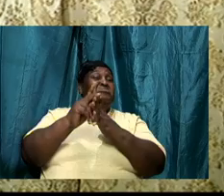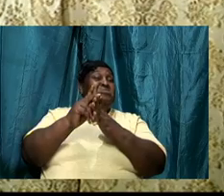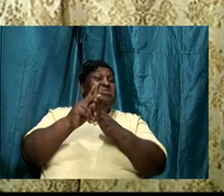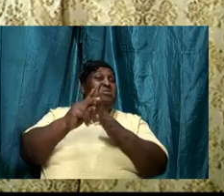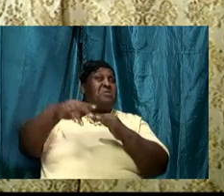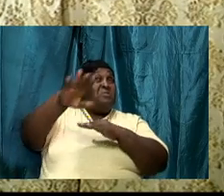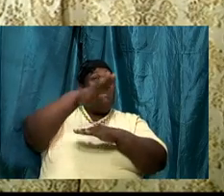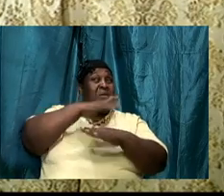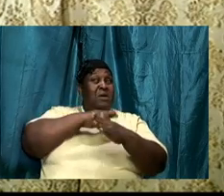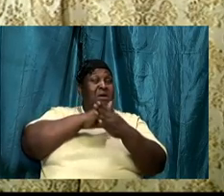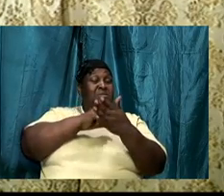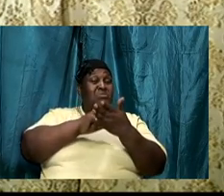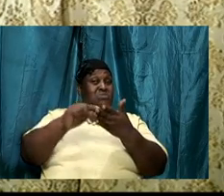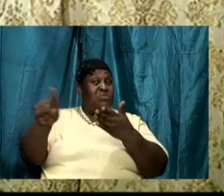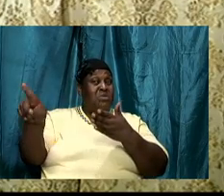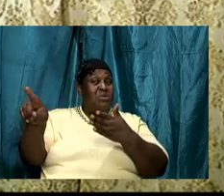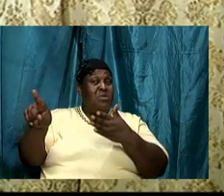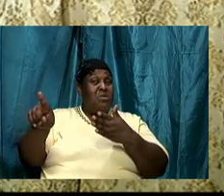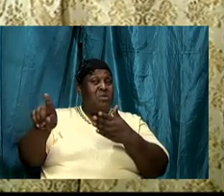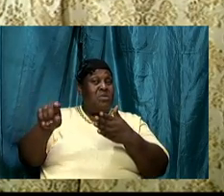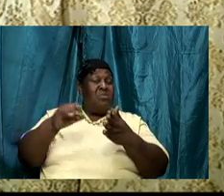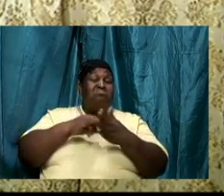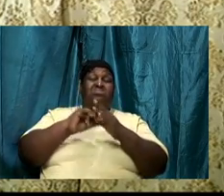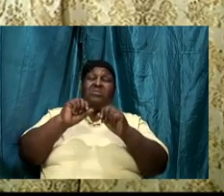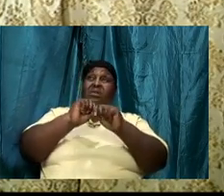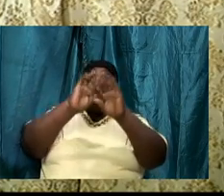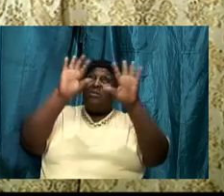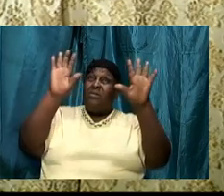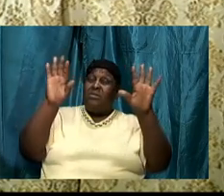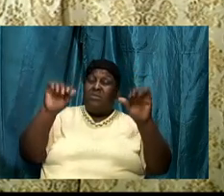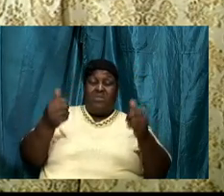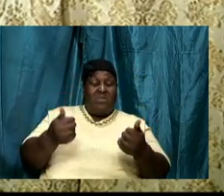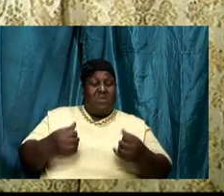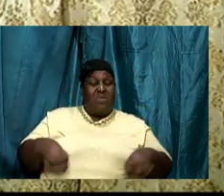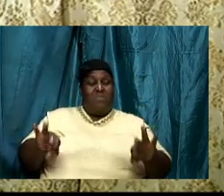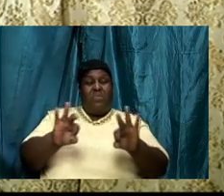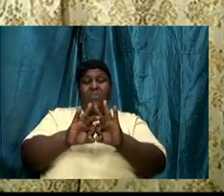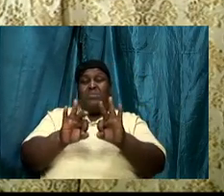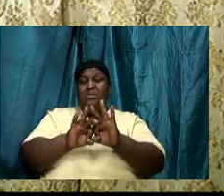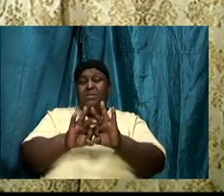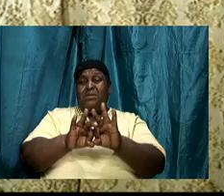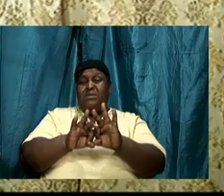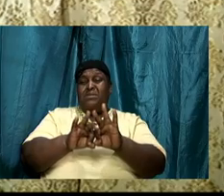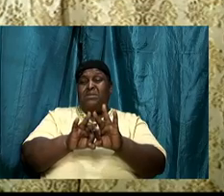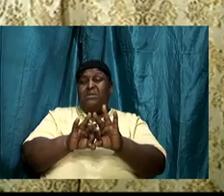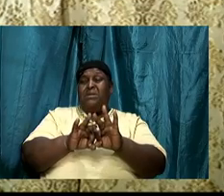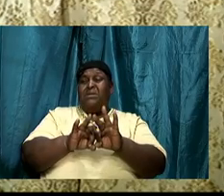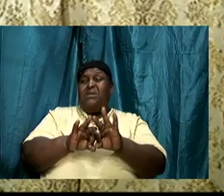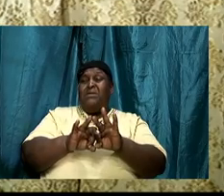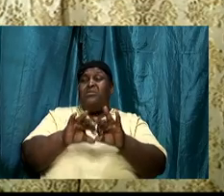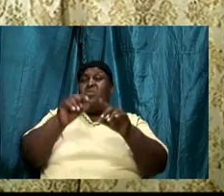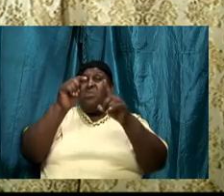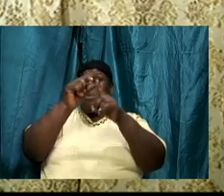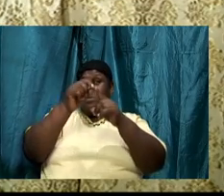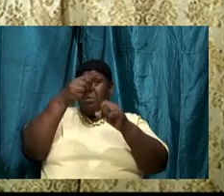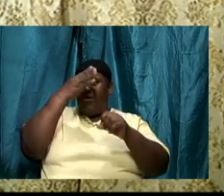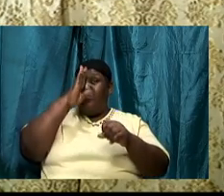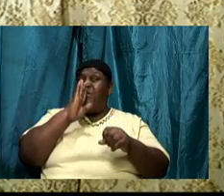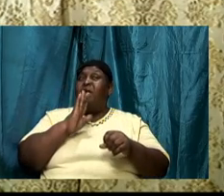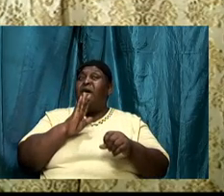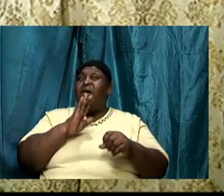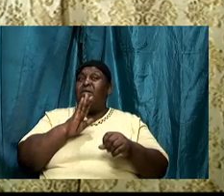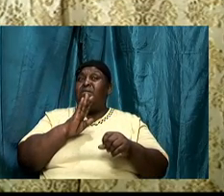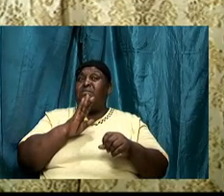was clear how important, how potent the words of Almighty